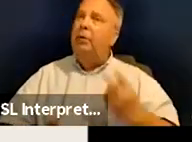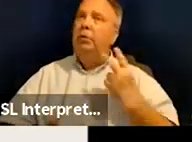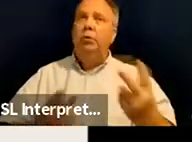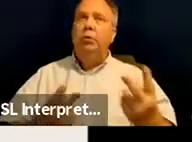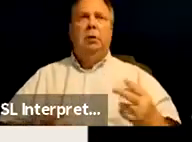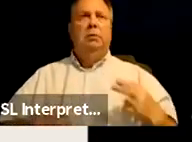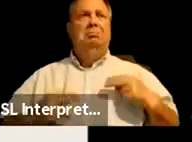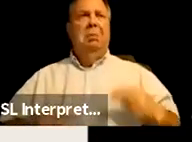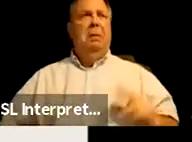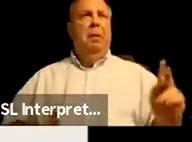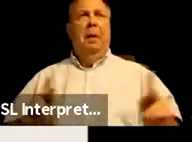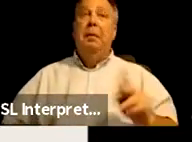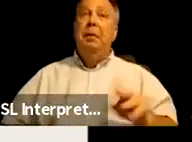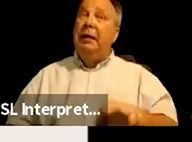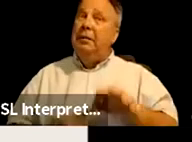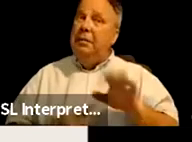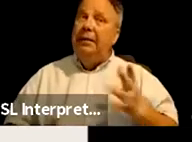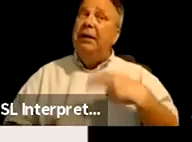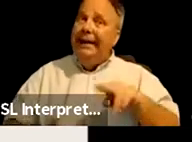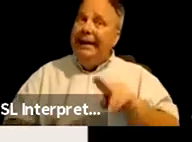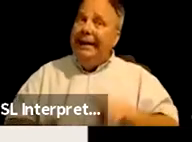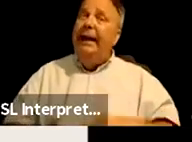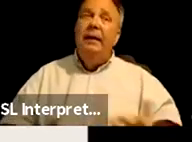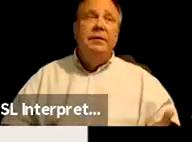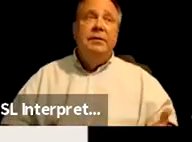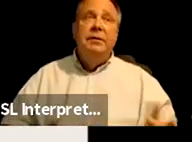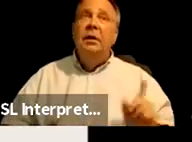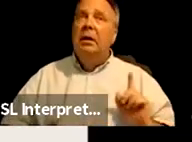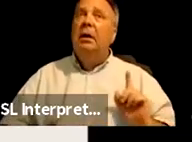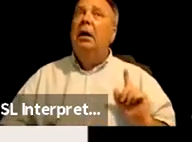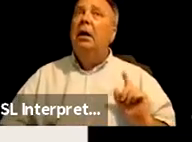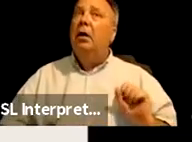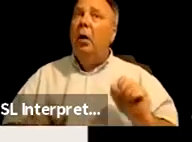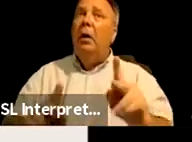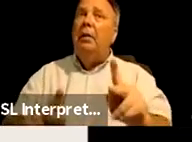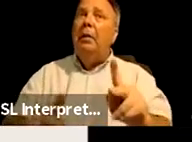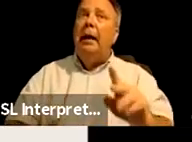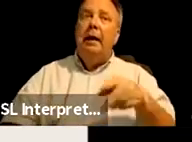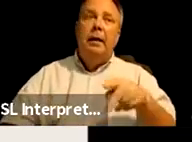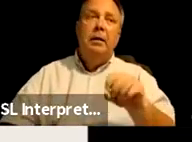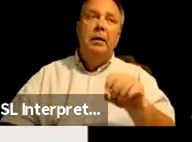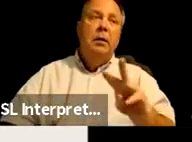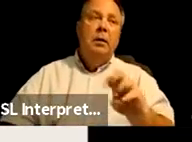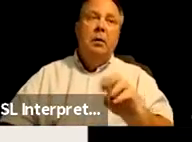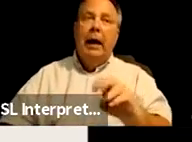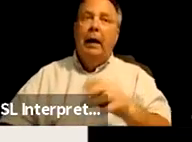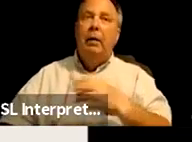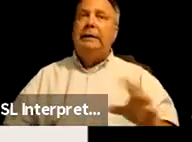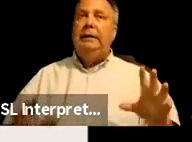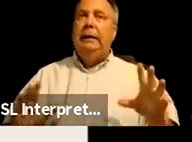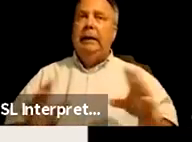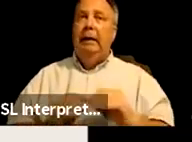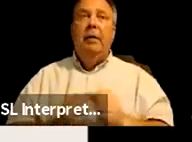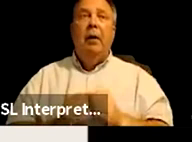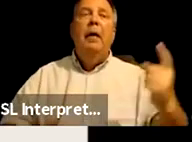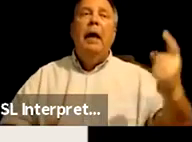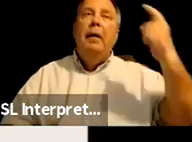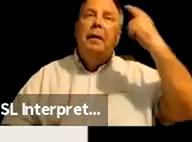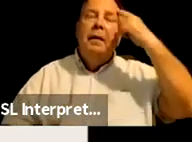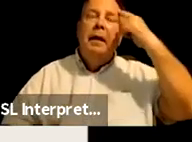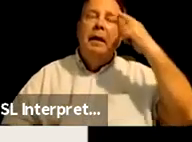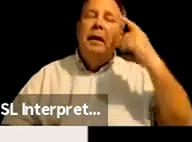-bodied people, especially natives going back to powwows and conferences and everything without thinking about